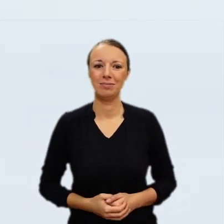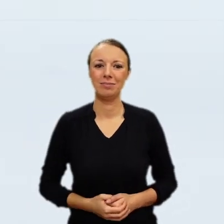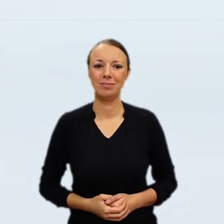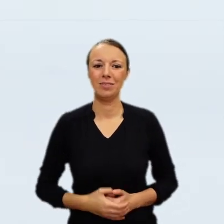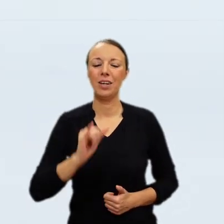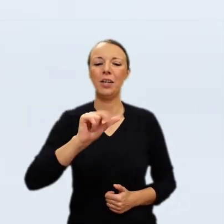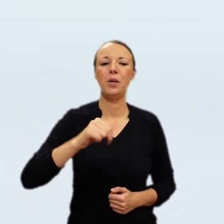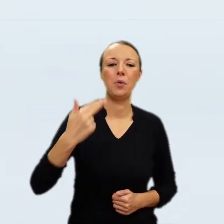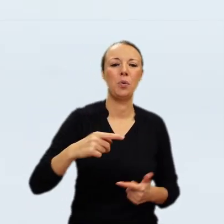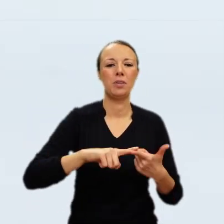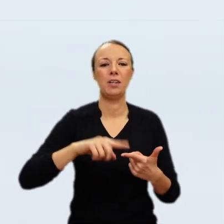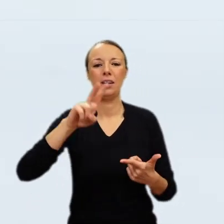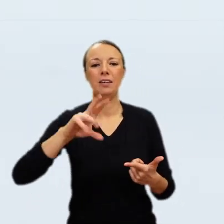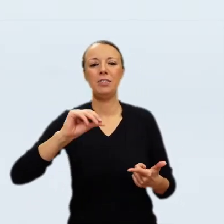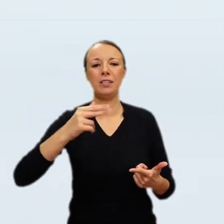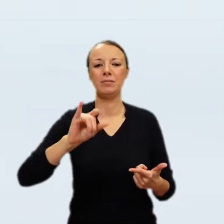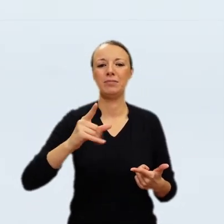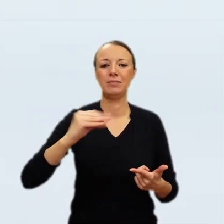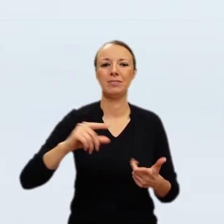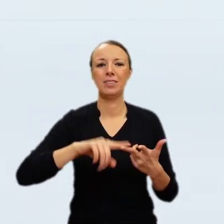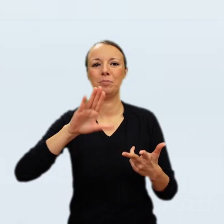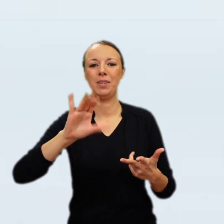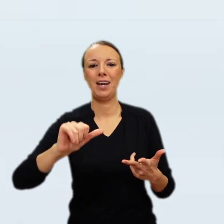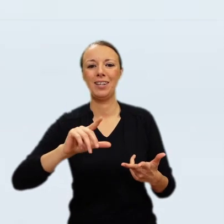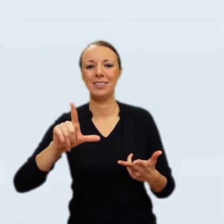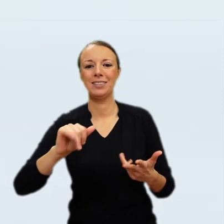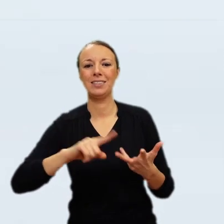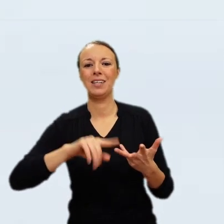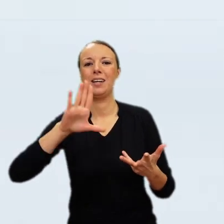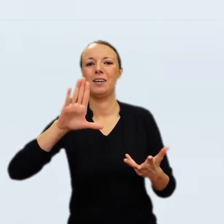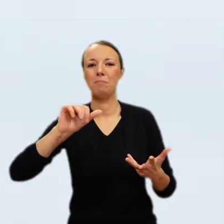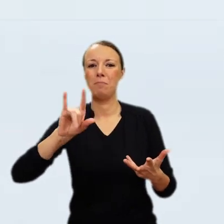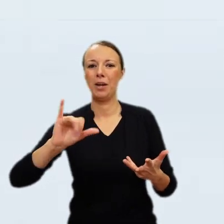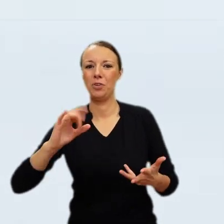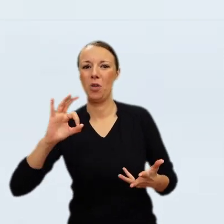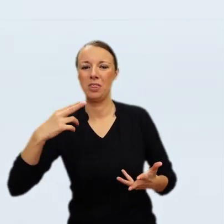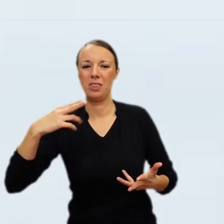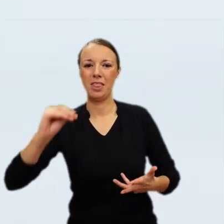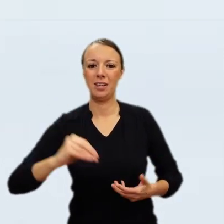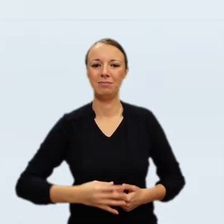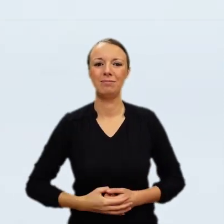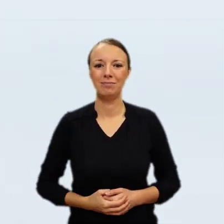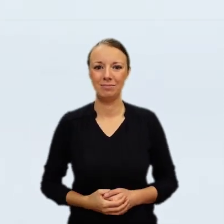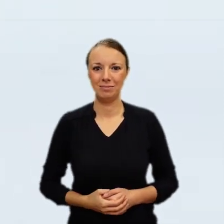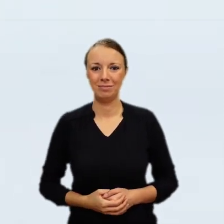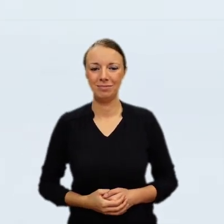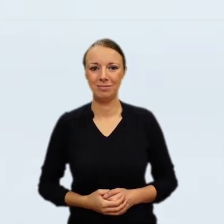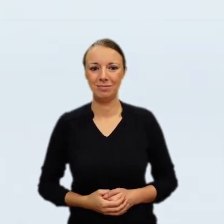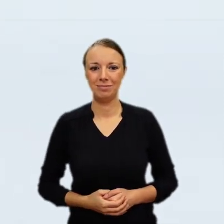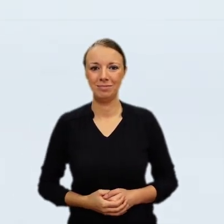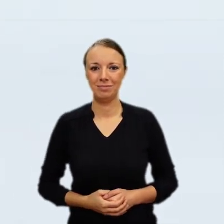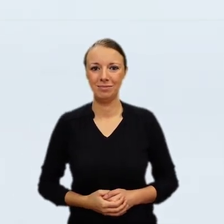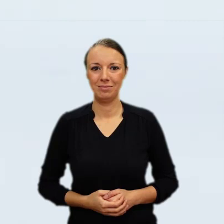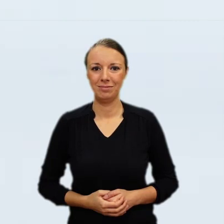But the fascination with the masterpiece endures. The Polish Rider has signified different things to different people over more than 200